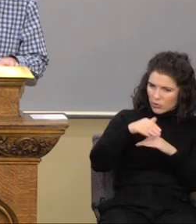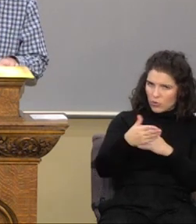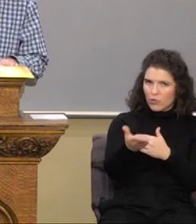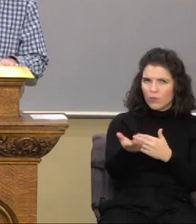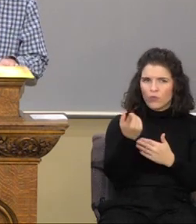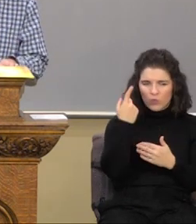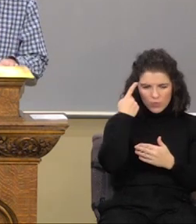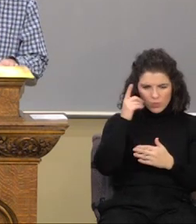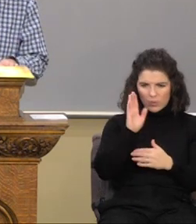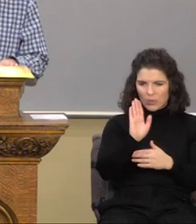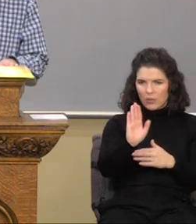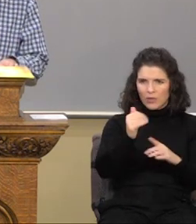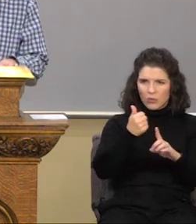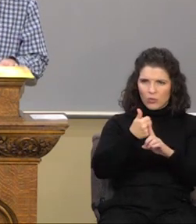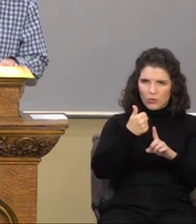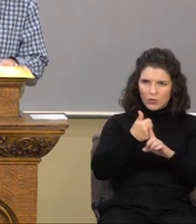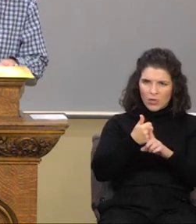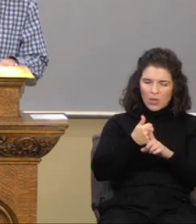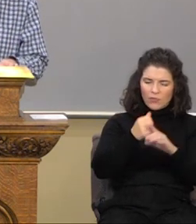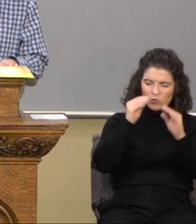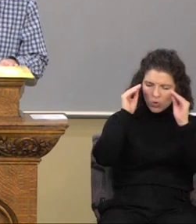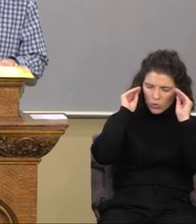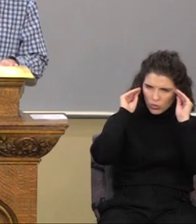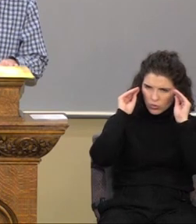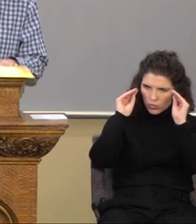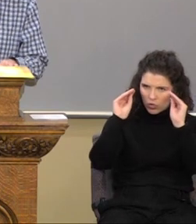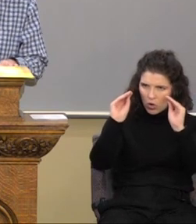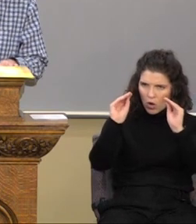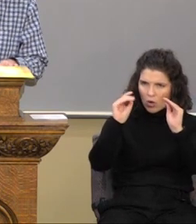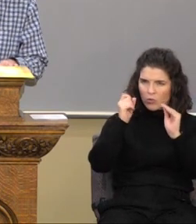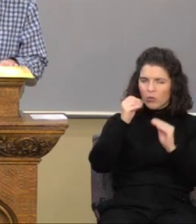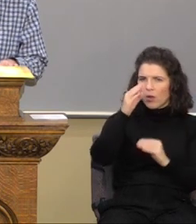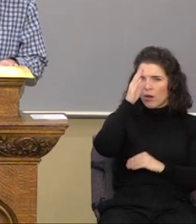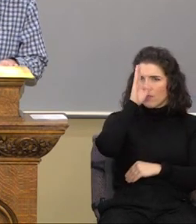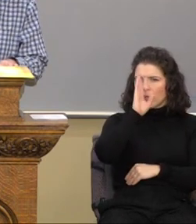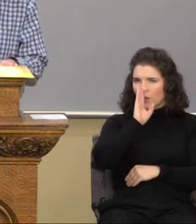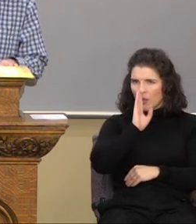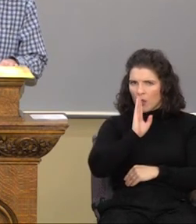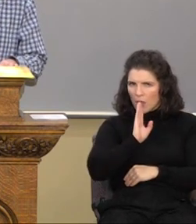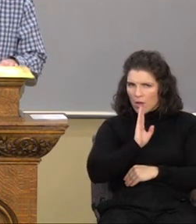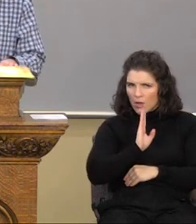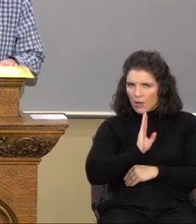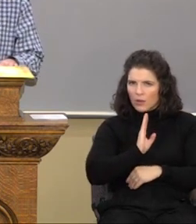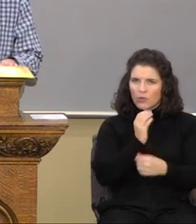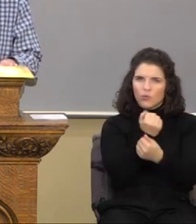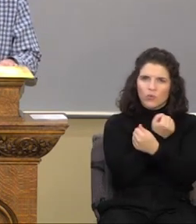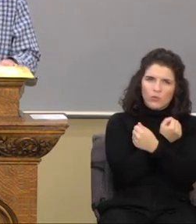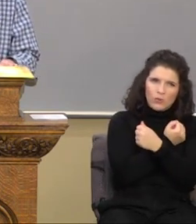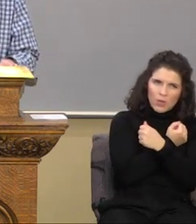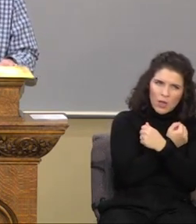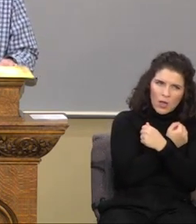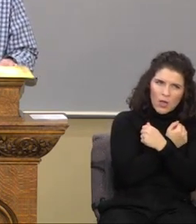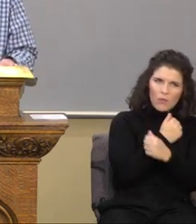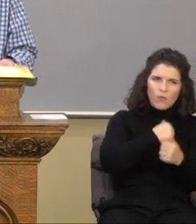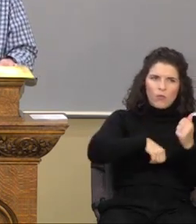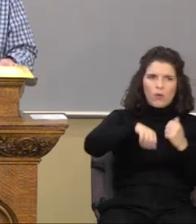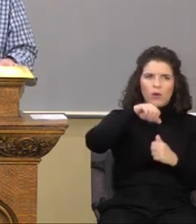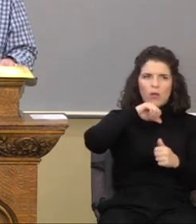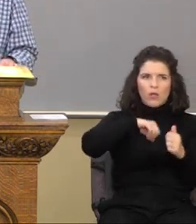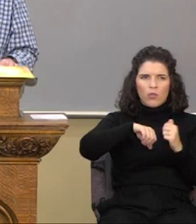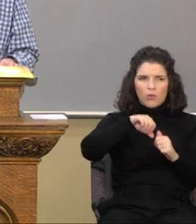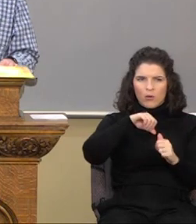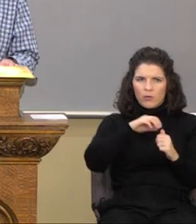yourselves, here we go, are taught of God to love one another.